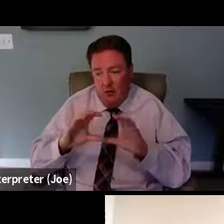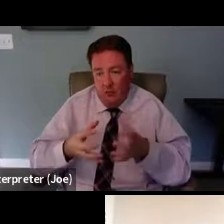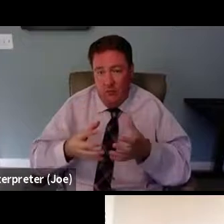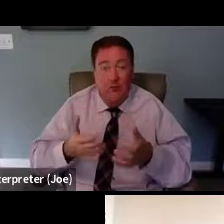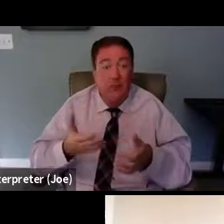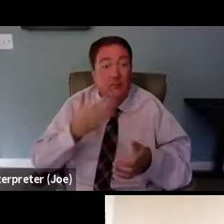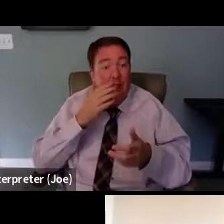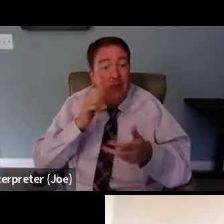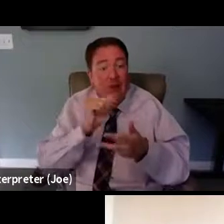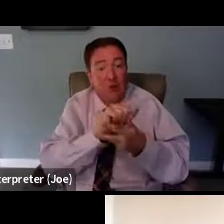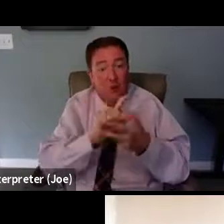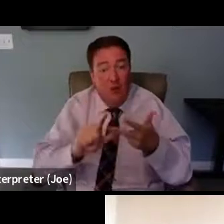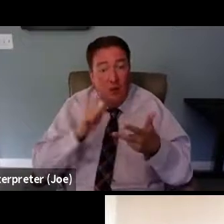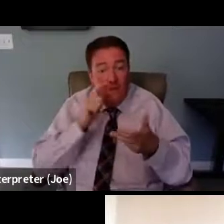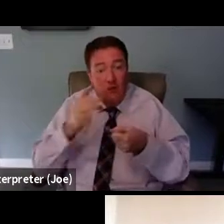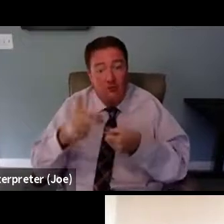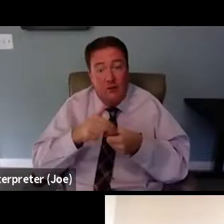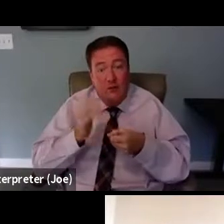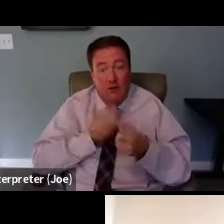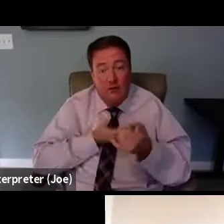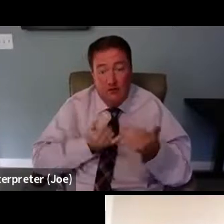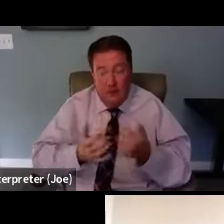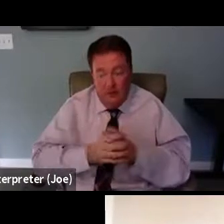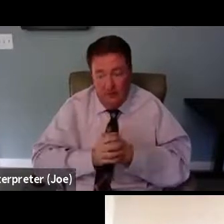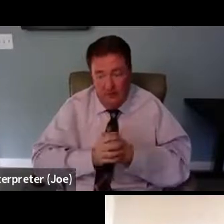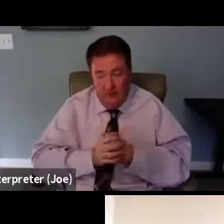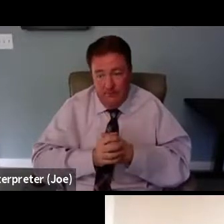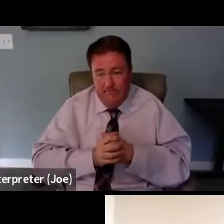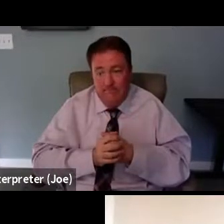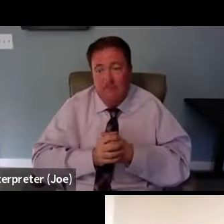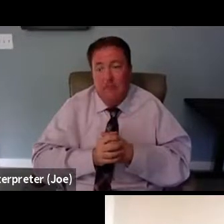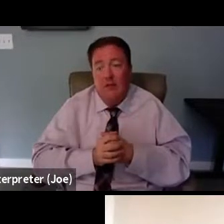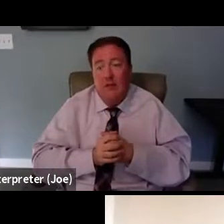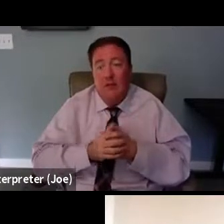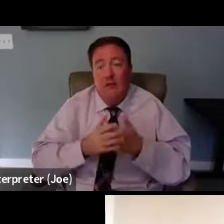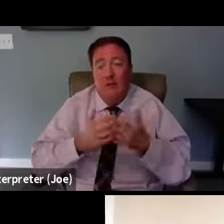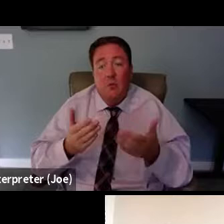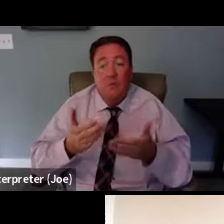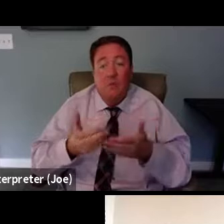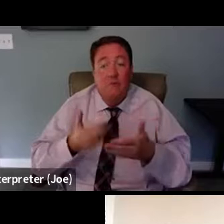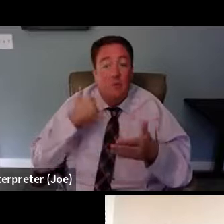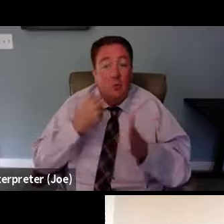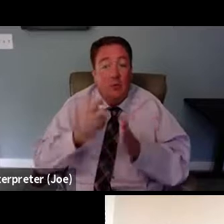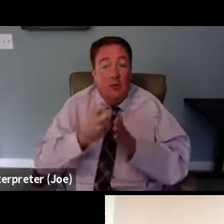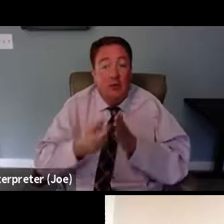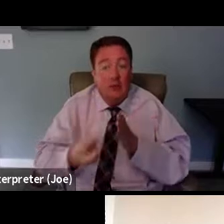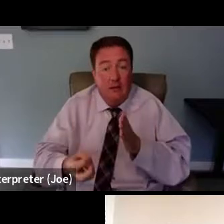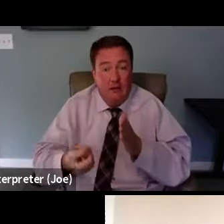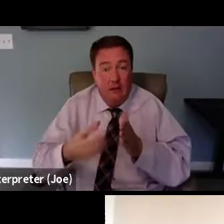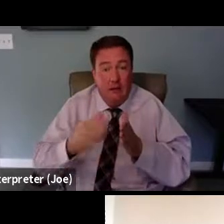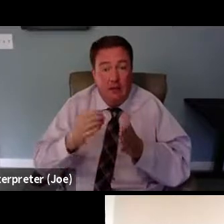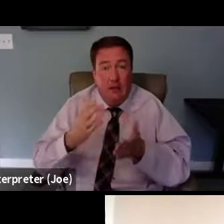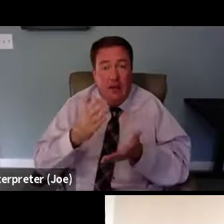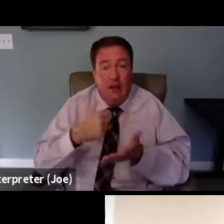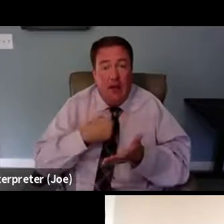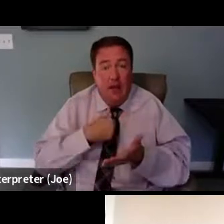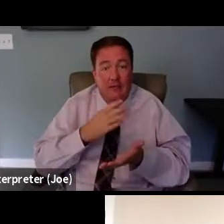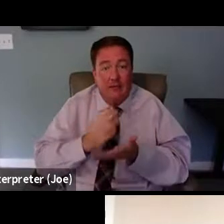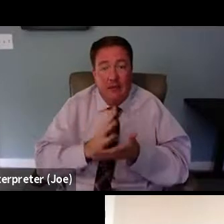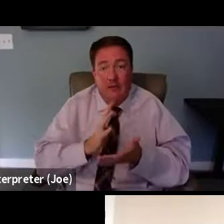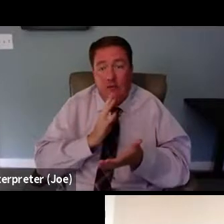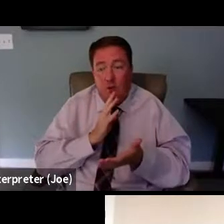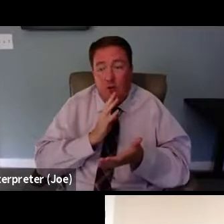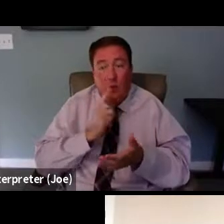and for lending your expertise to what I hope will be a very dynamic discussion. Before we get started, and I stopped talking, one quick